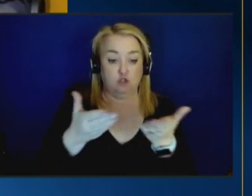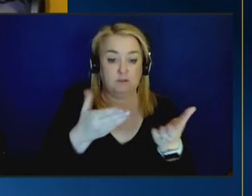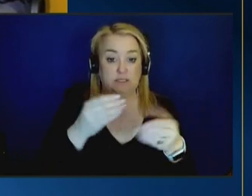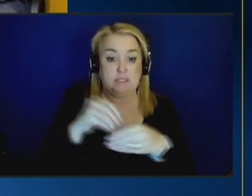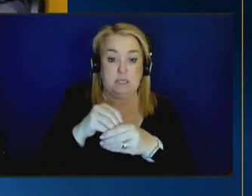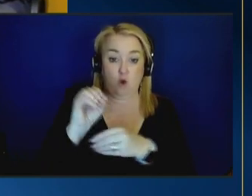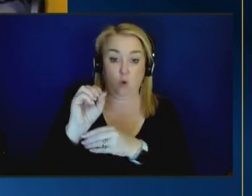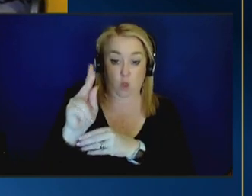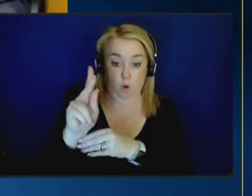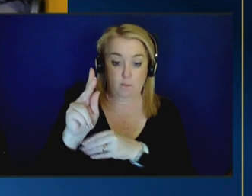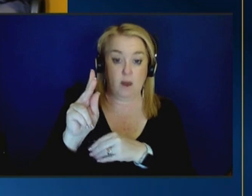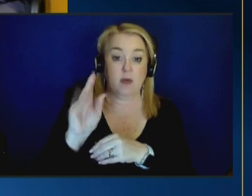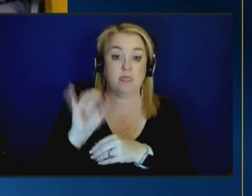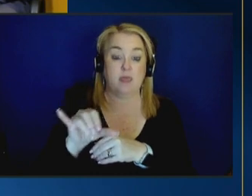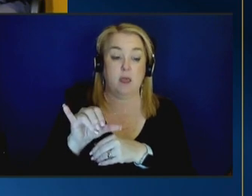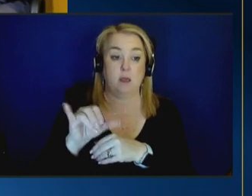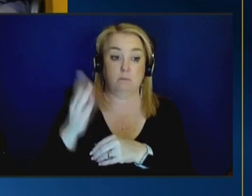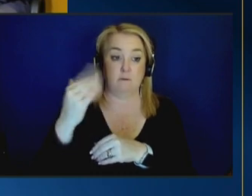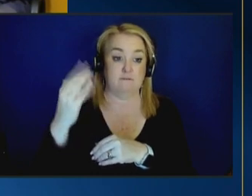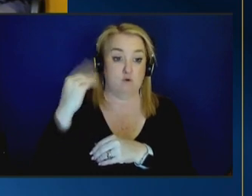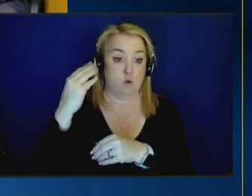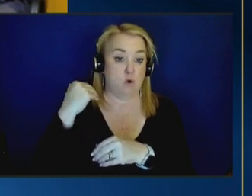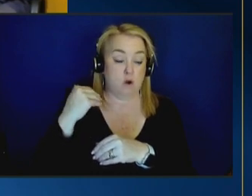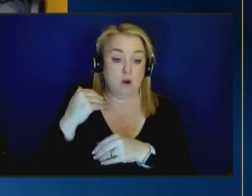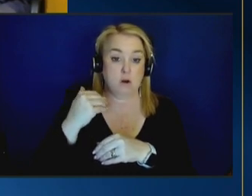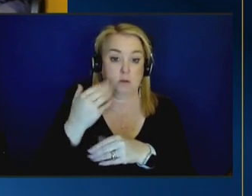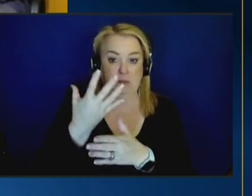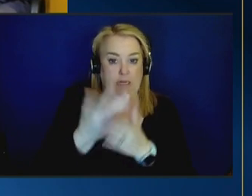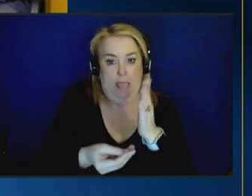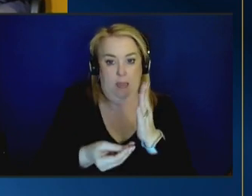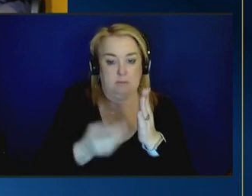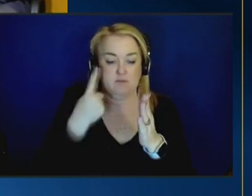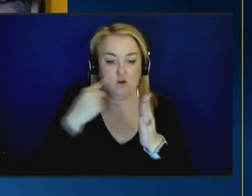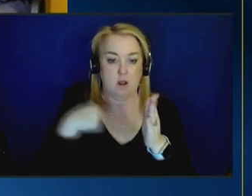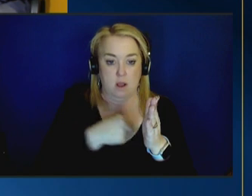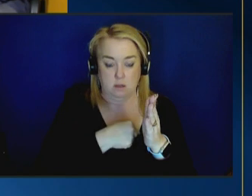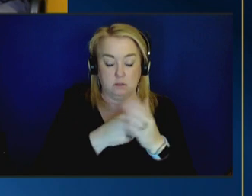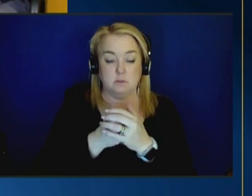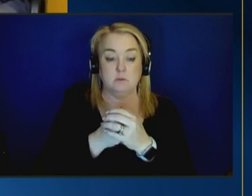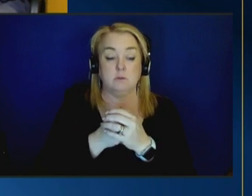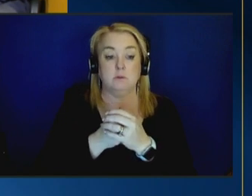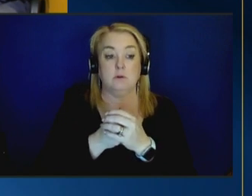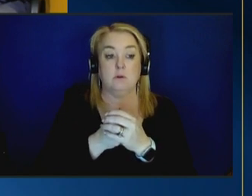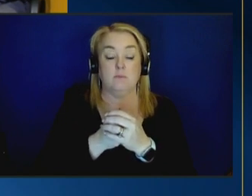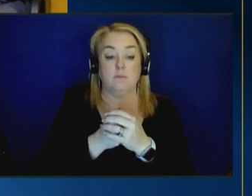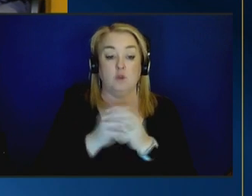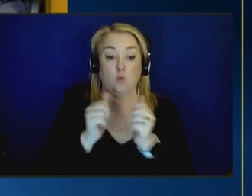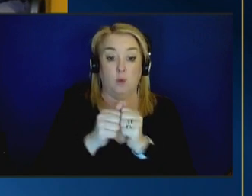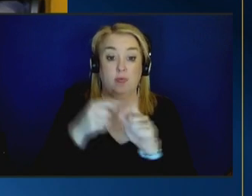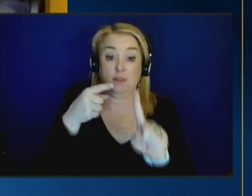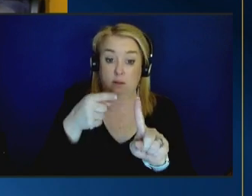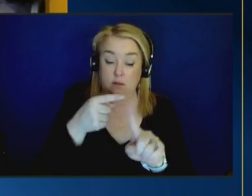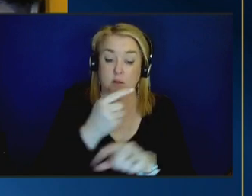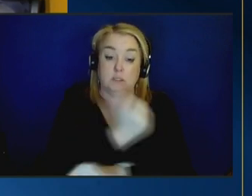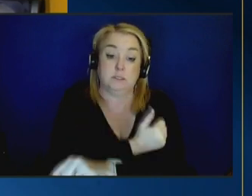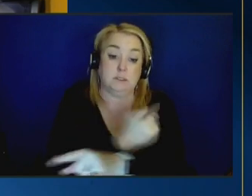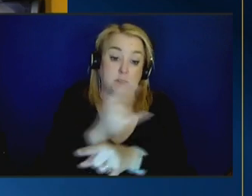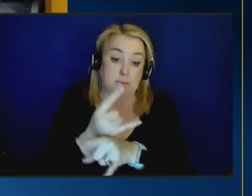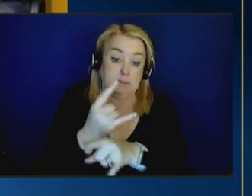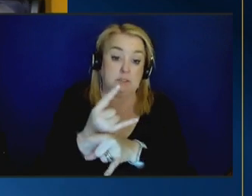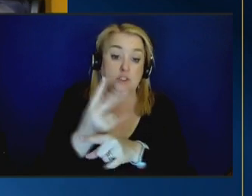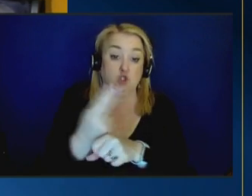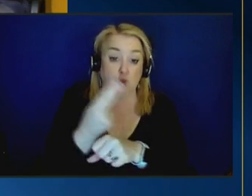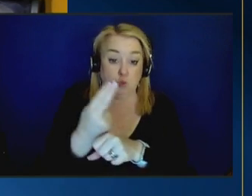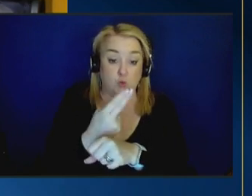have had historically been um had been service gaps for us specifically around uh substance use in in families and